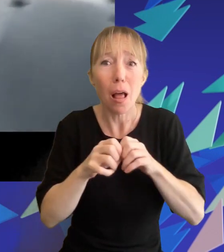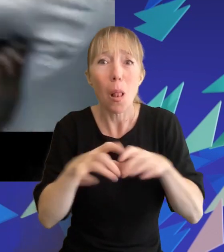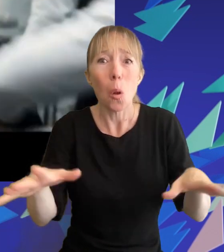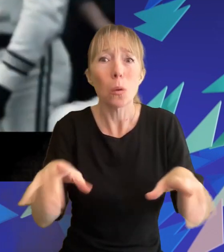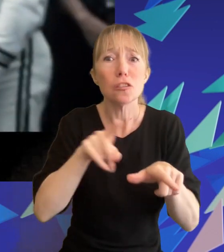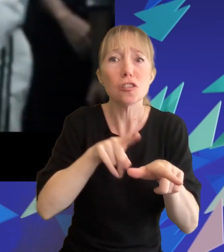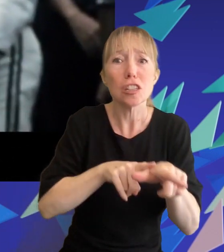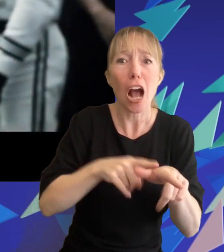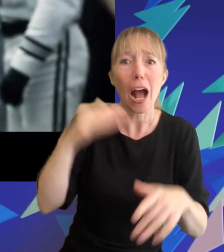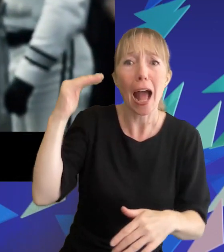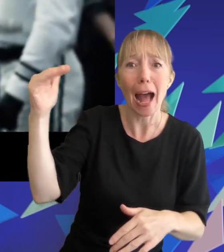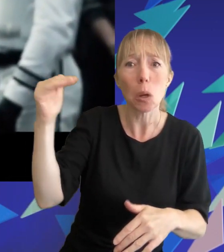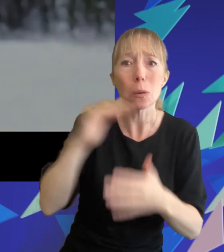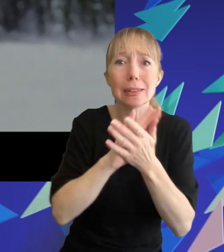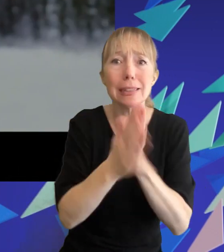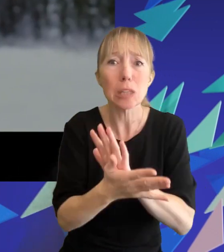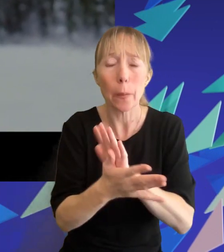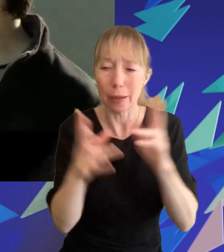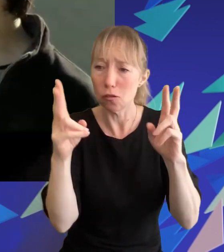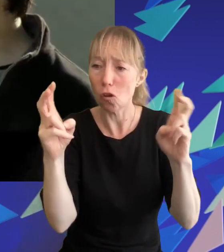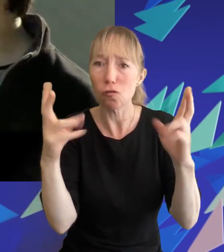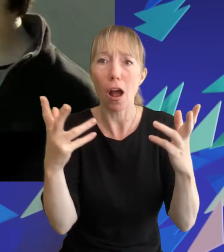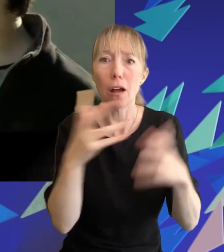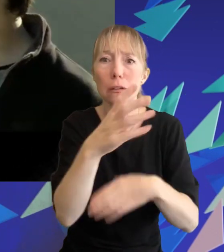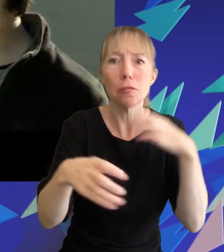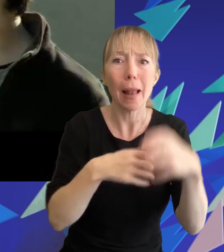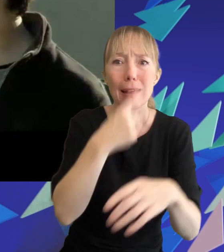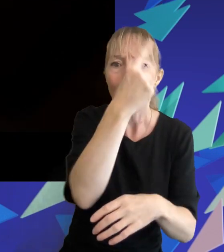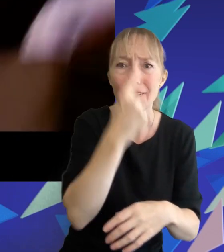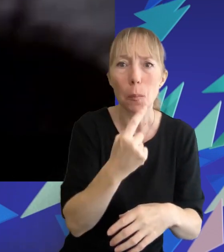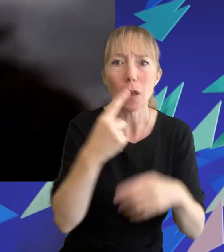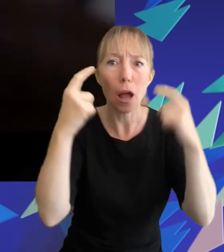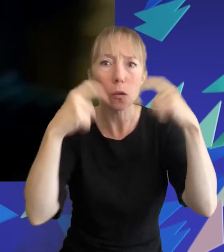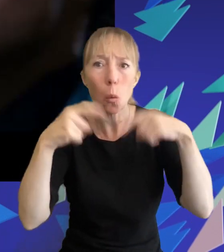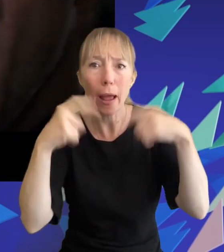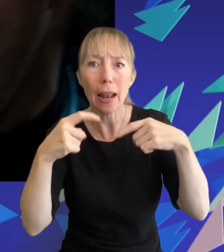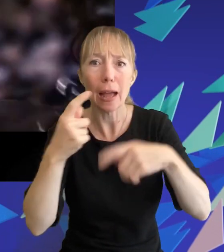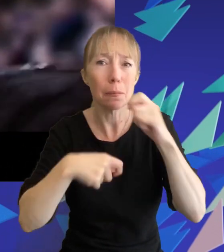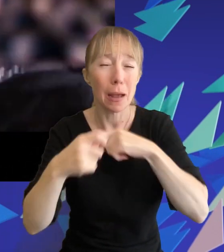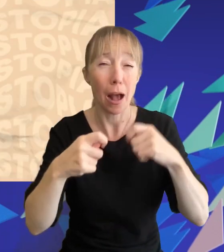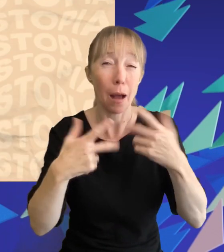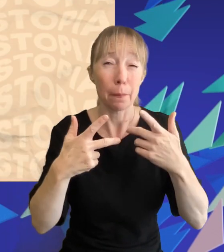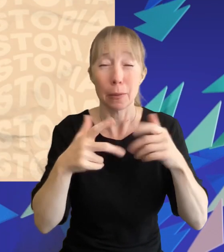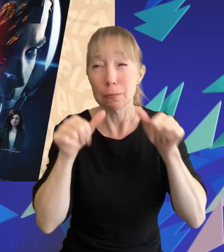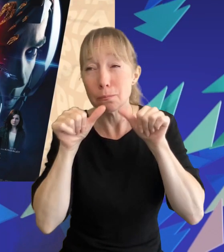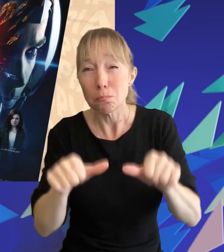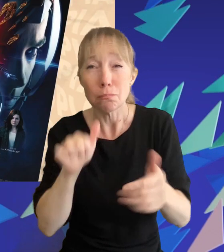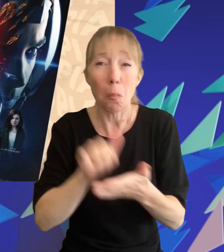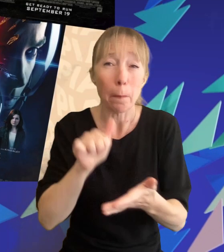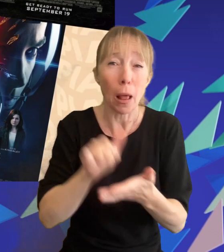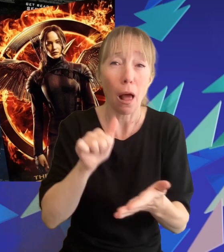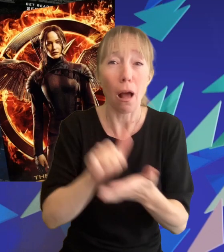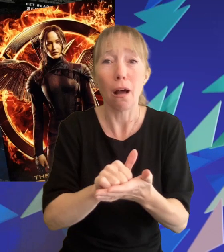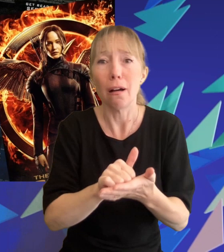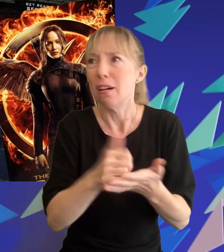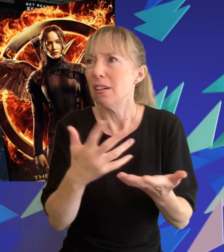the next best thing to fill the void left by twilight and harry potter into a worldwide phenomenon a surge of